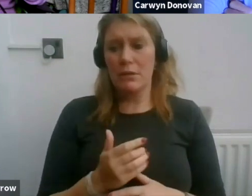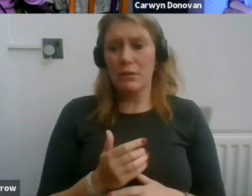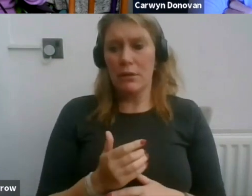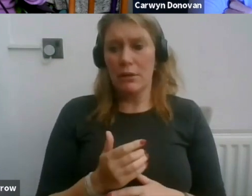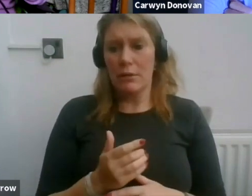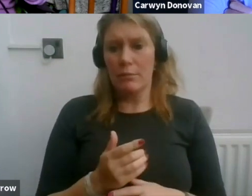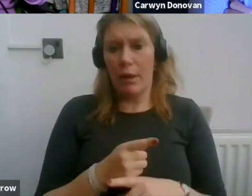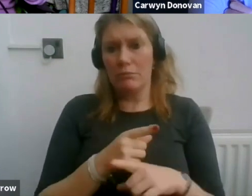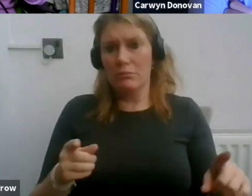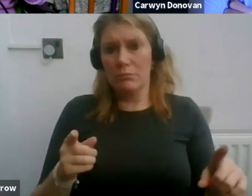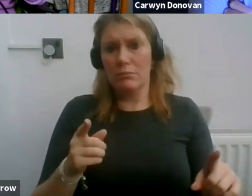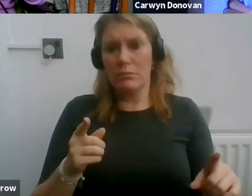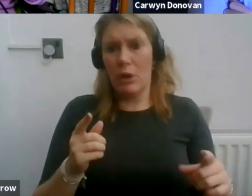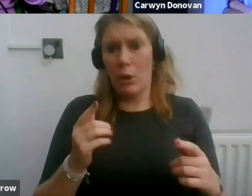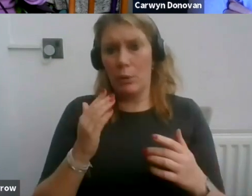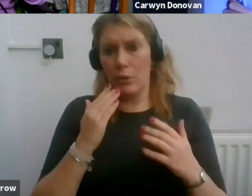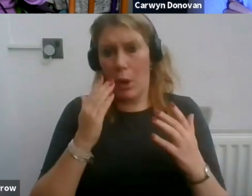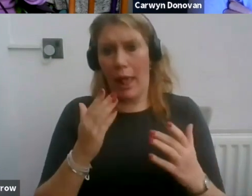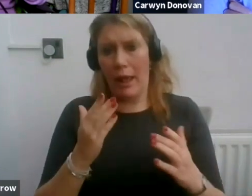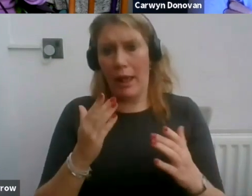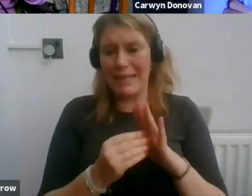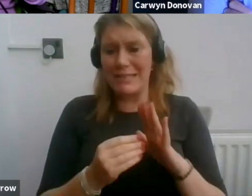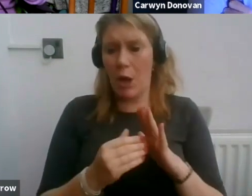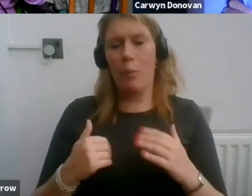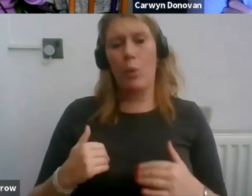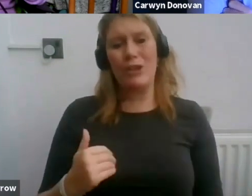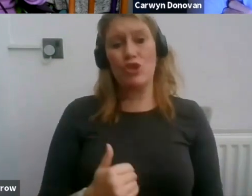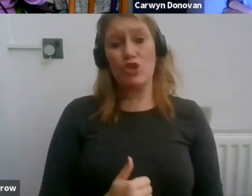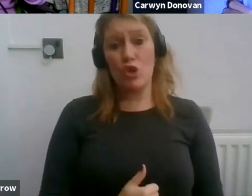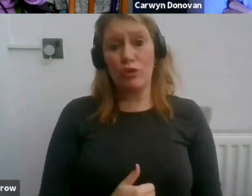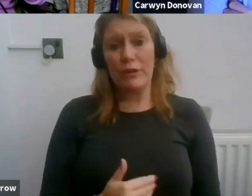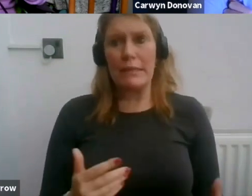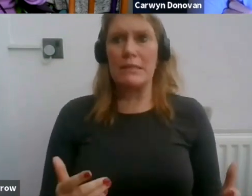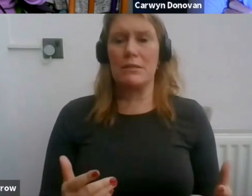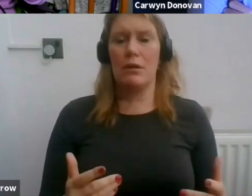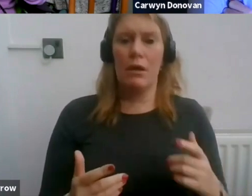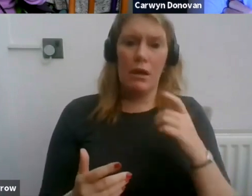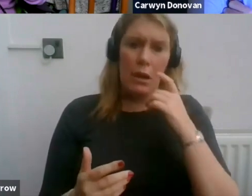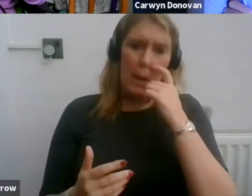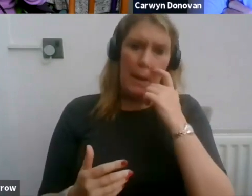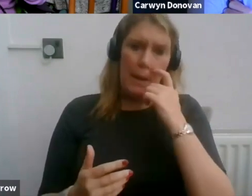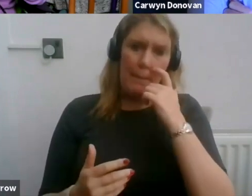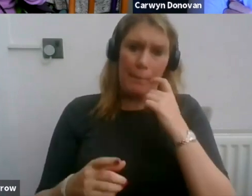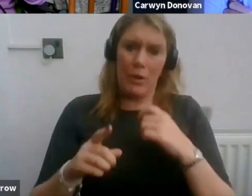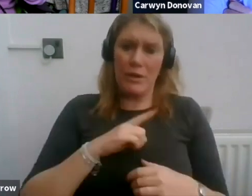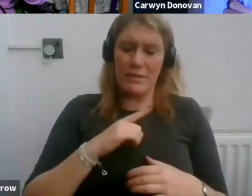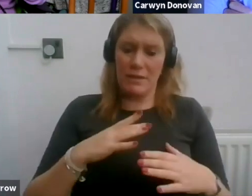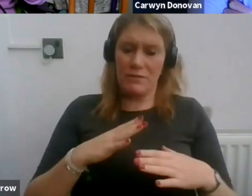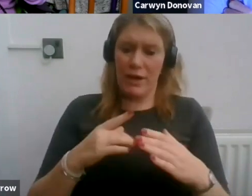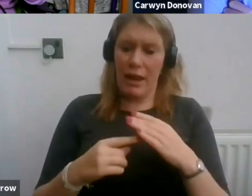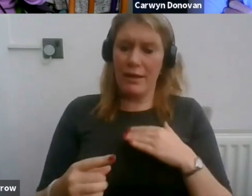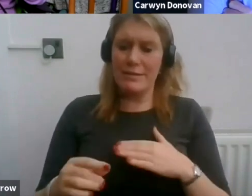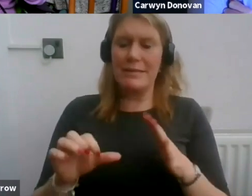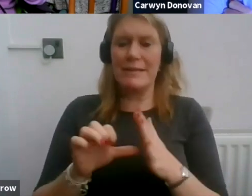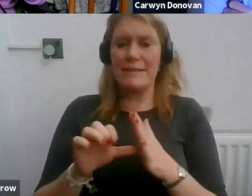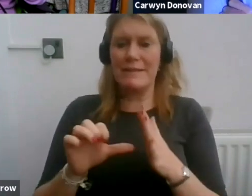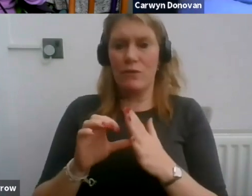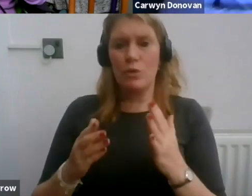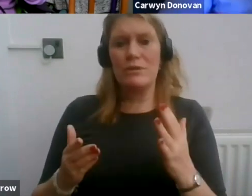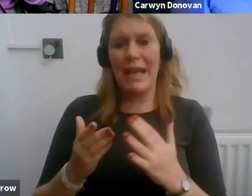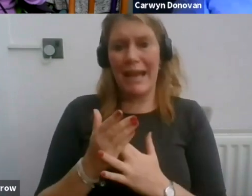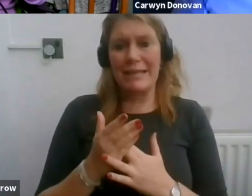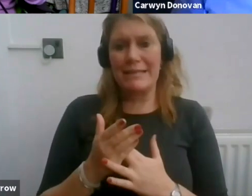about, like cheap insurance. Can you just talk us through those kind of benefits? Because as freelancers, they're so hard to access otherwise.